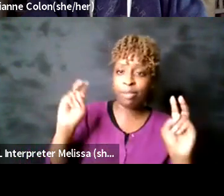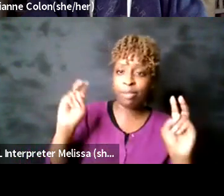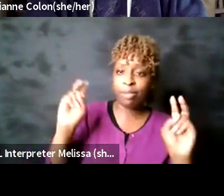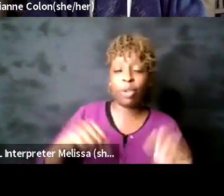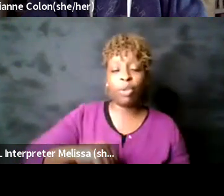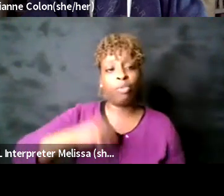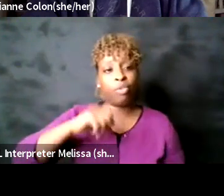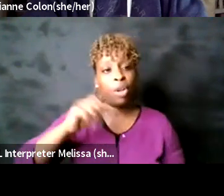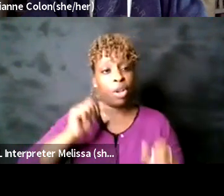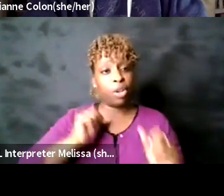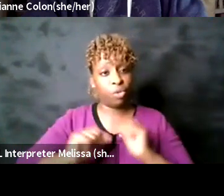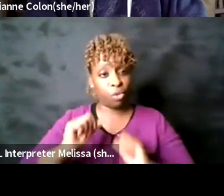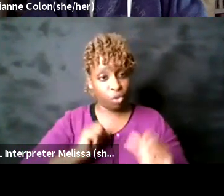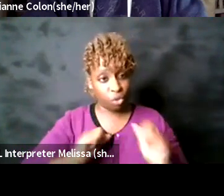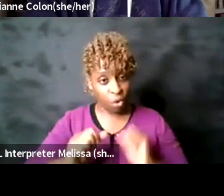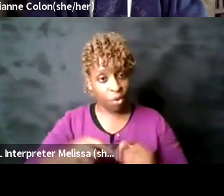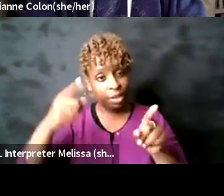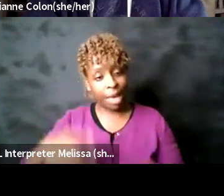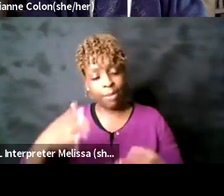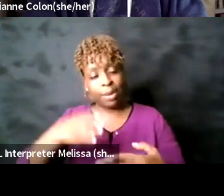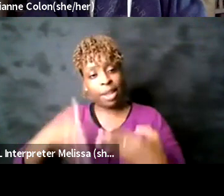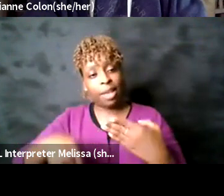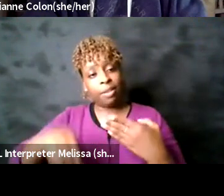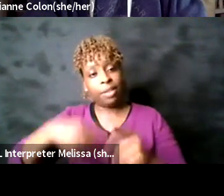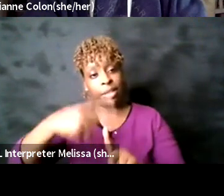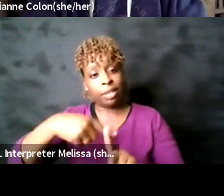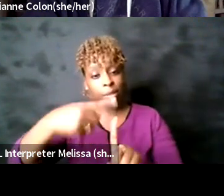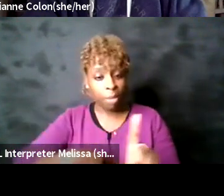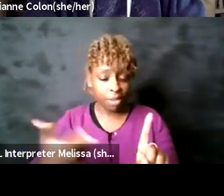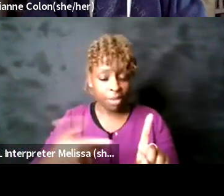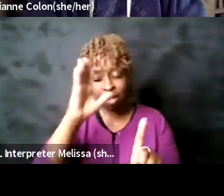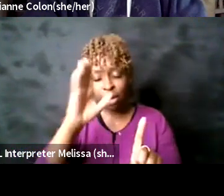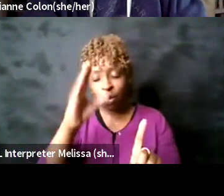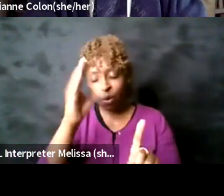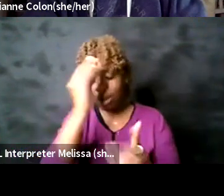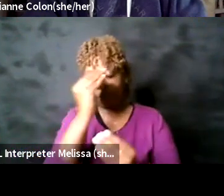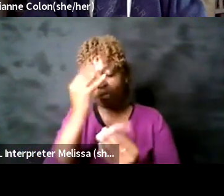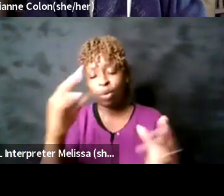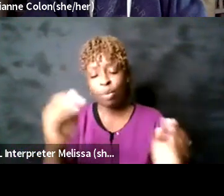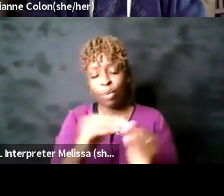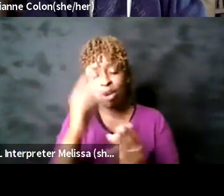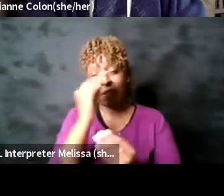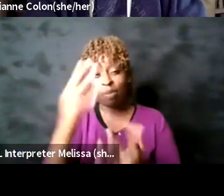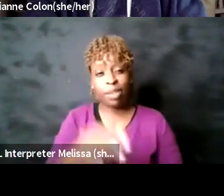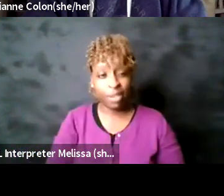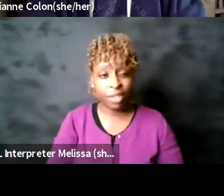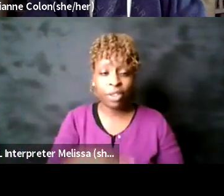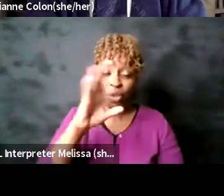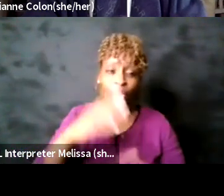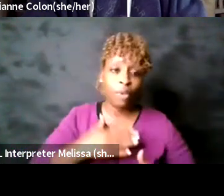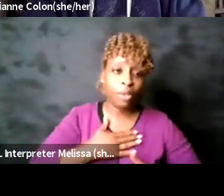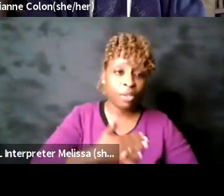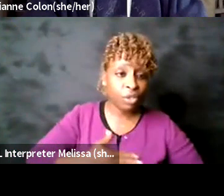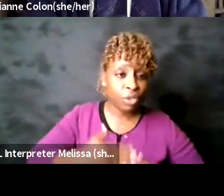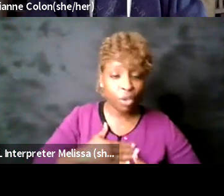happening at the end of this month more information coming up uh shortly it's always a good time love to see you there um and again thank you to everyone